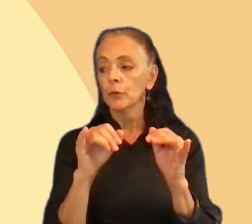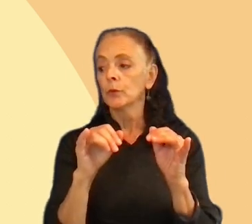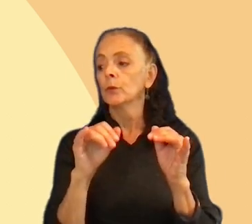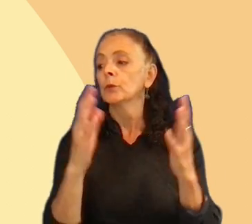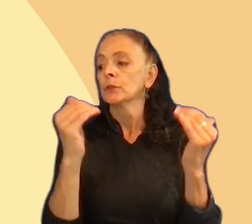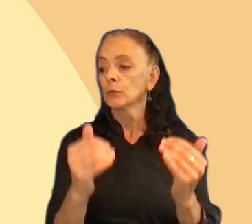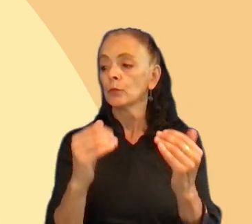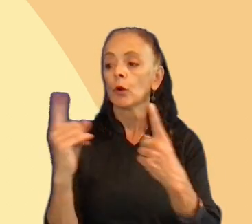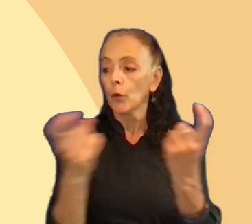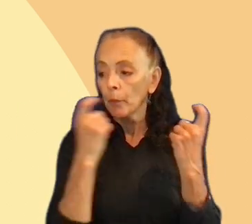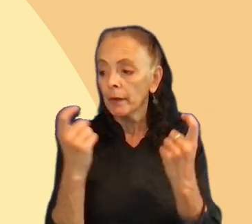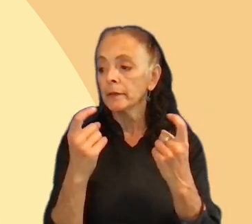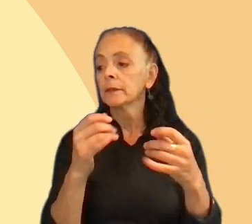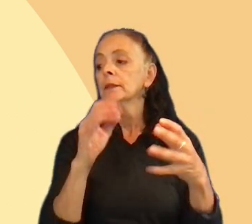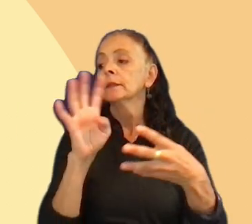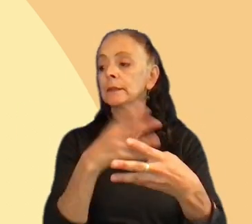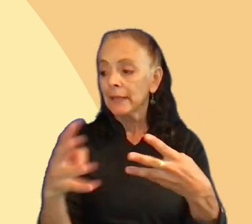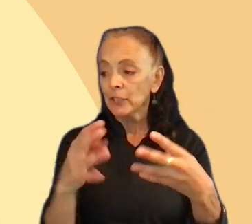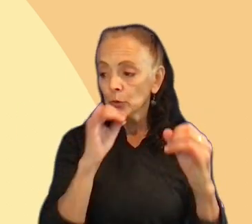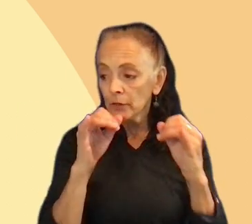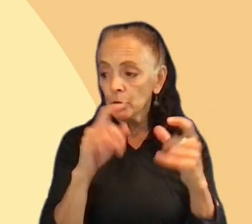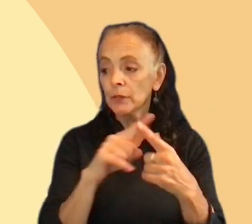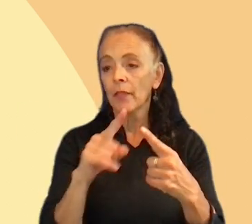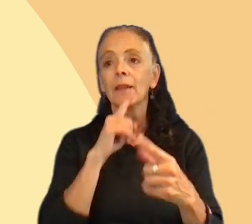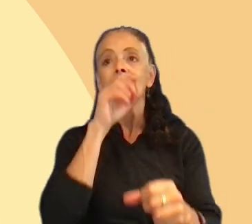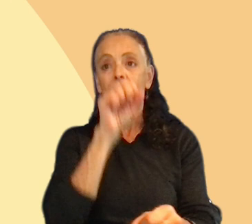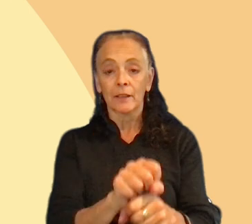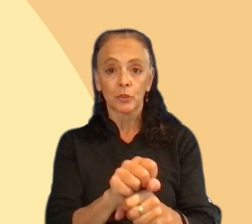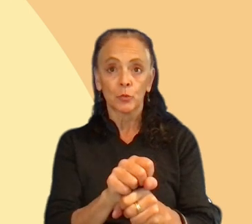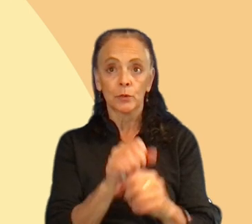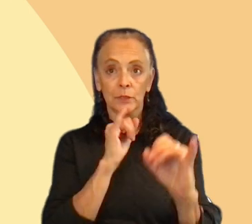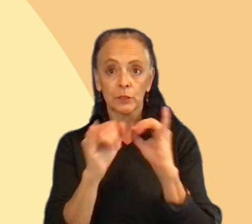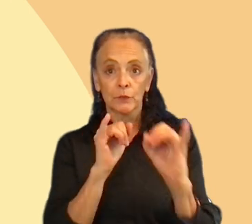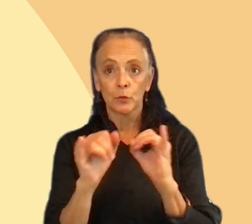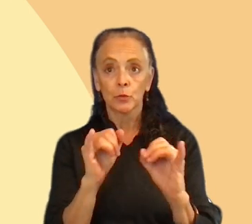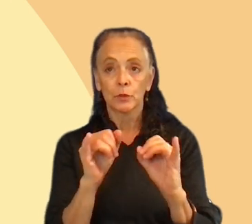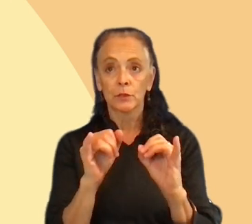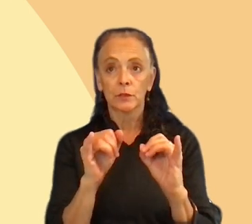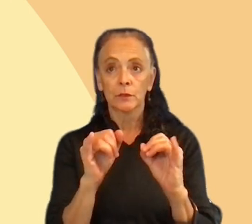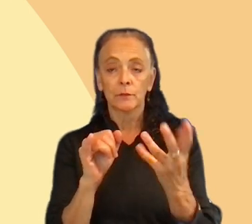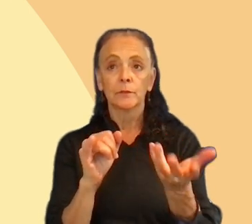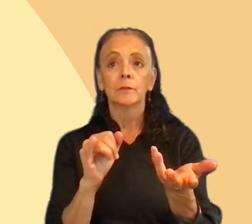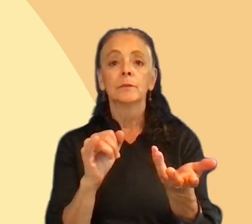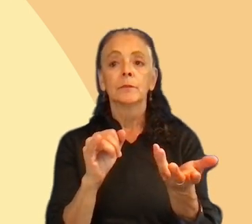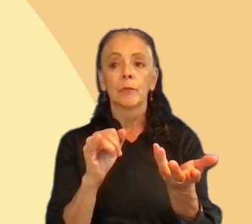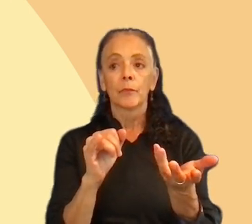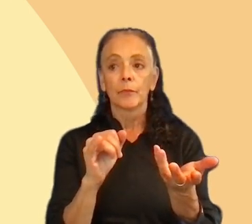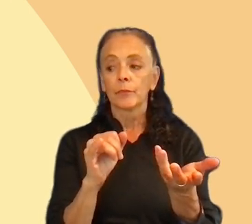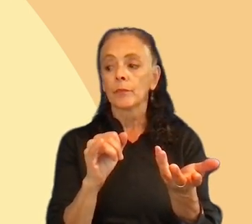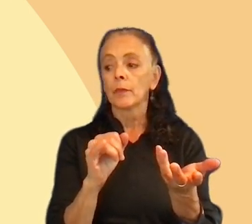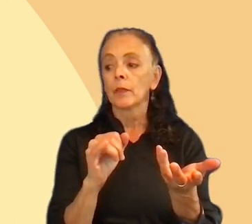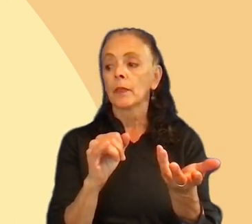recruitment. We had interviews scheduled. And in the end, we had the players that were really interviewed for qualitative